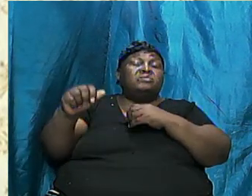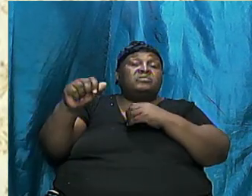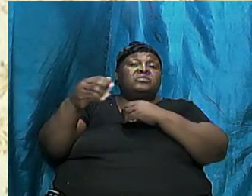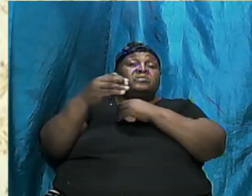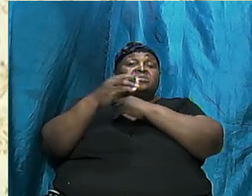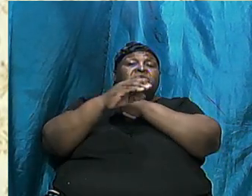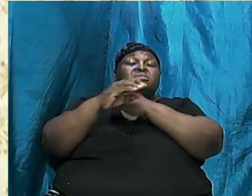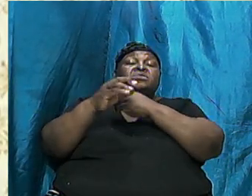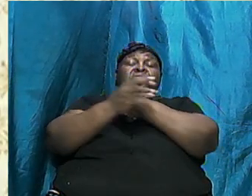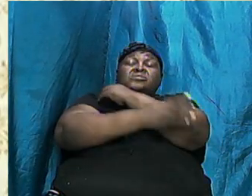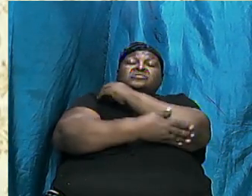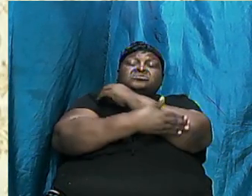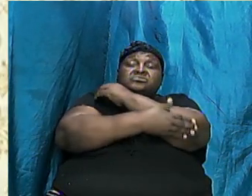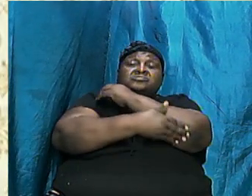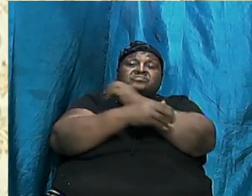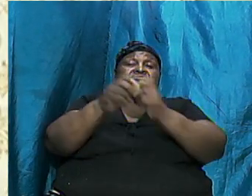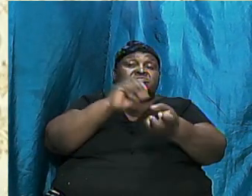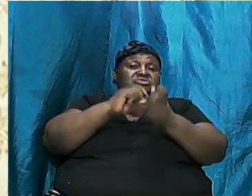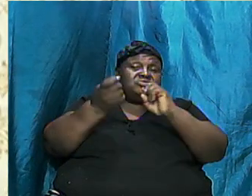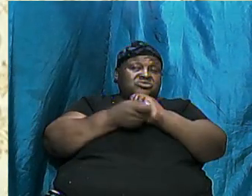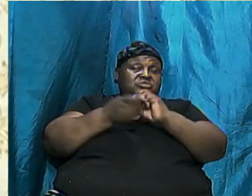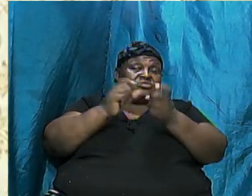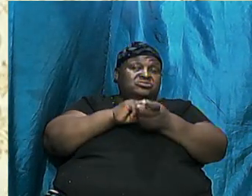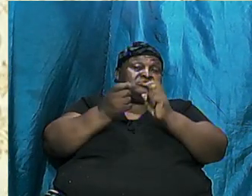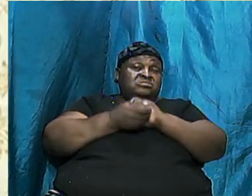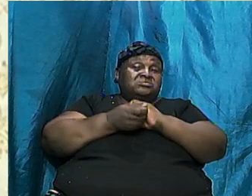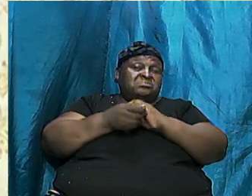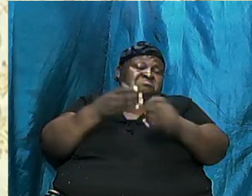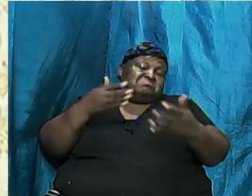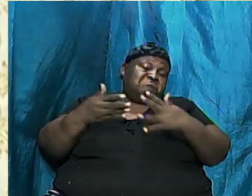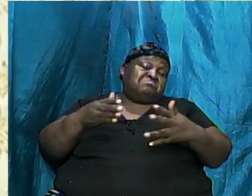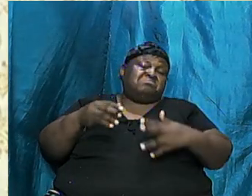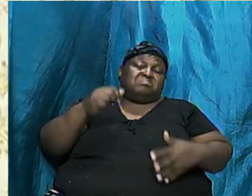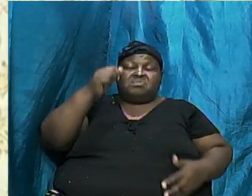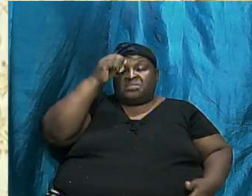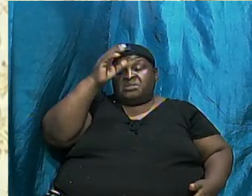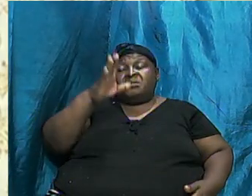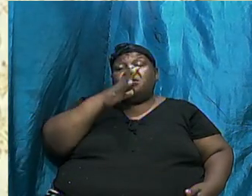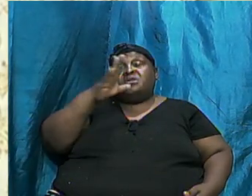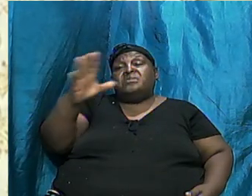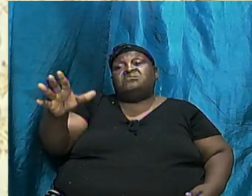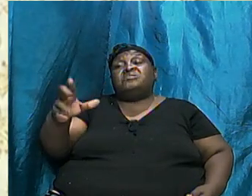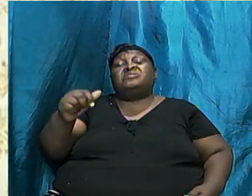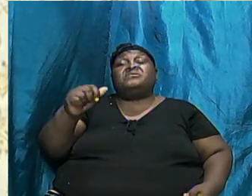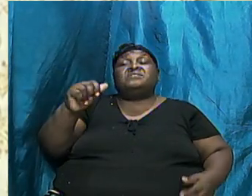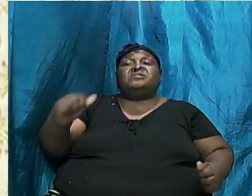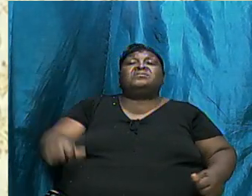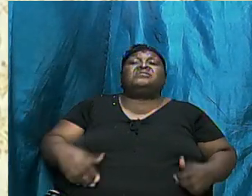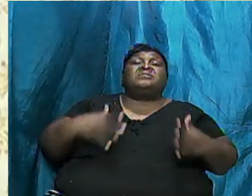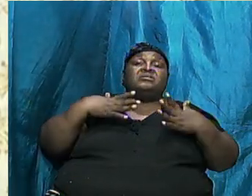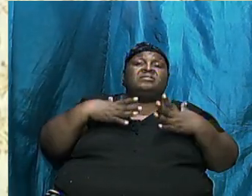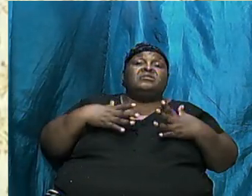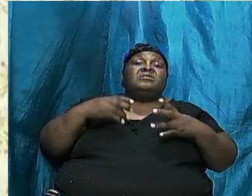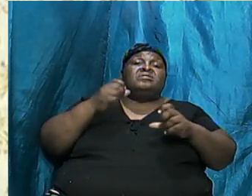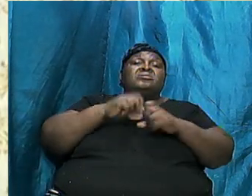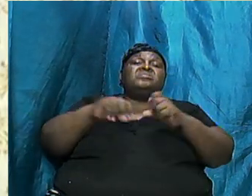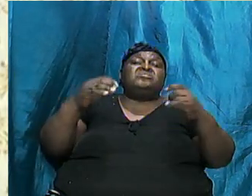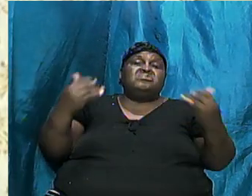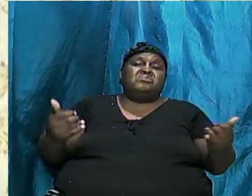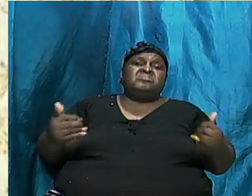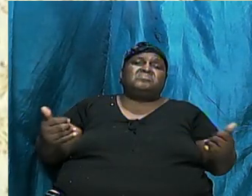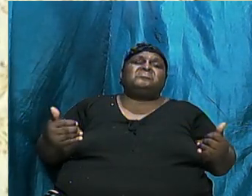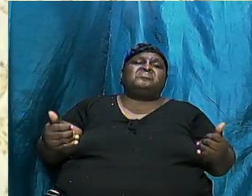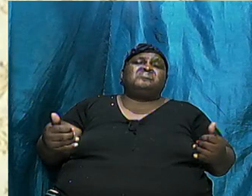that probably our grandmothers were alive. We all know that Babylon is presently